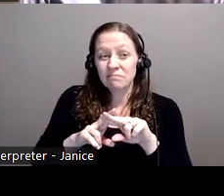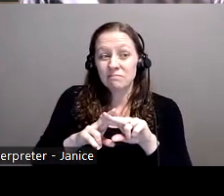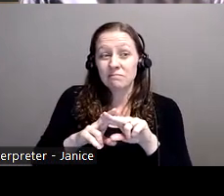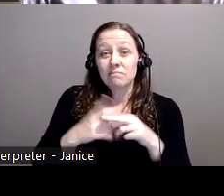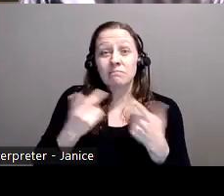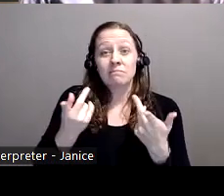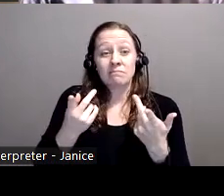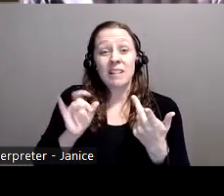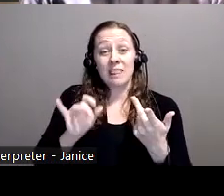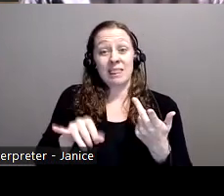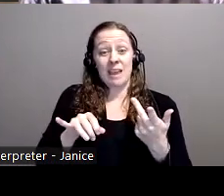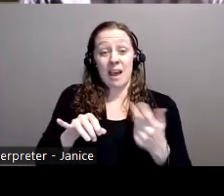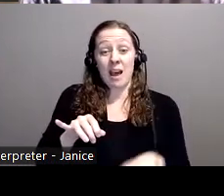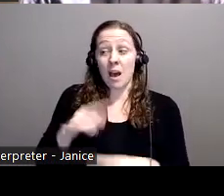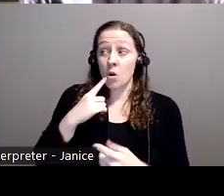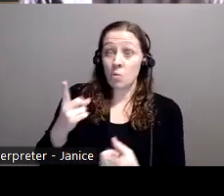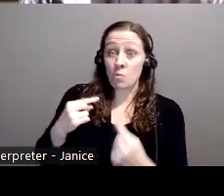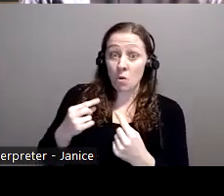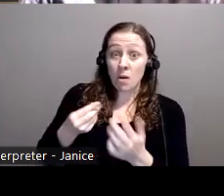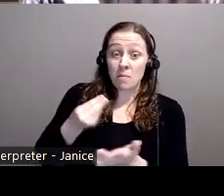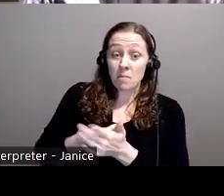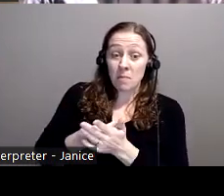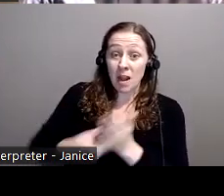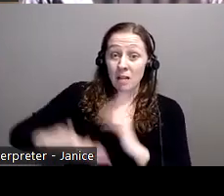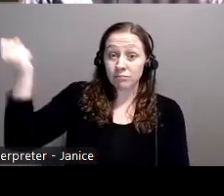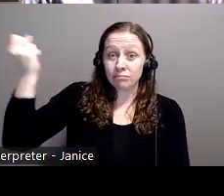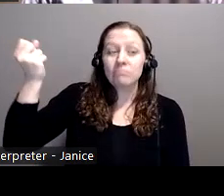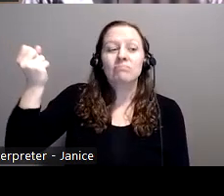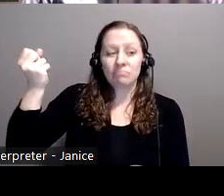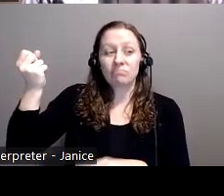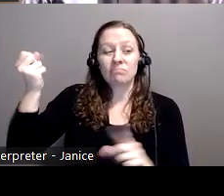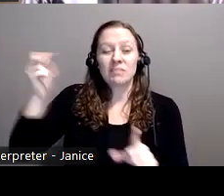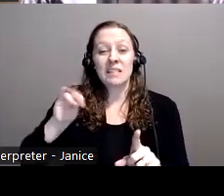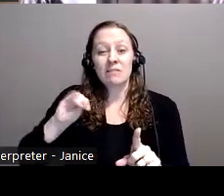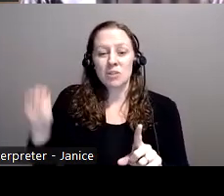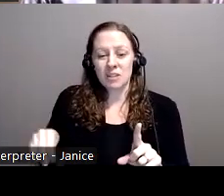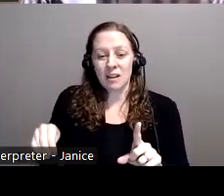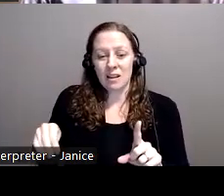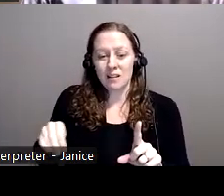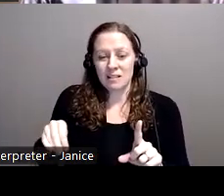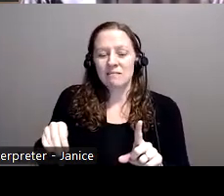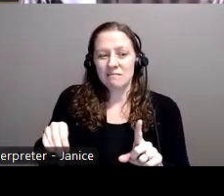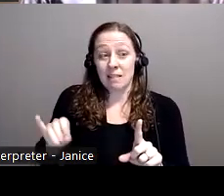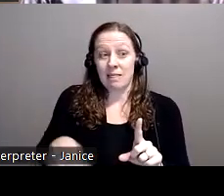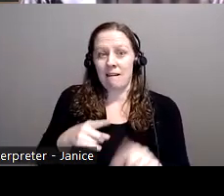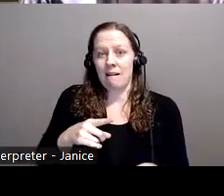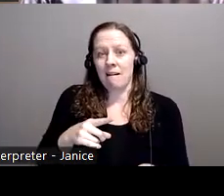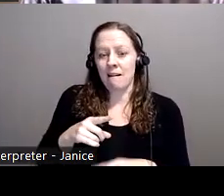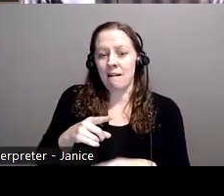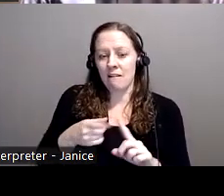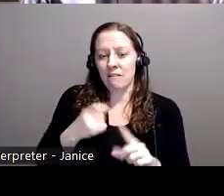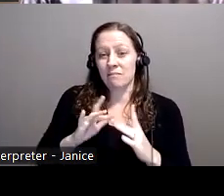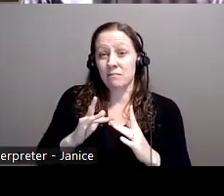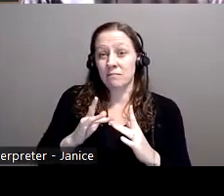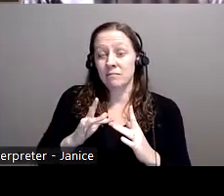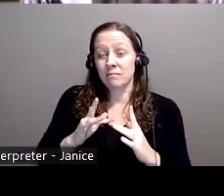Accounts for 70% of reported losses to the Canadian Anti-Fraud Centre. So, you know, not